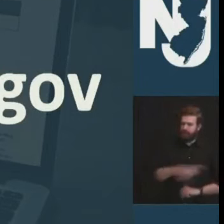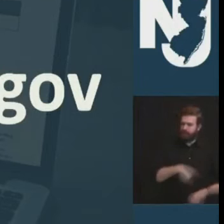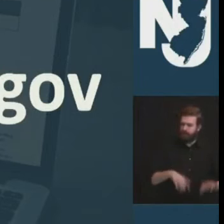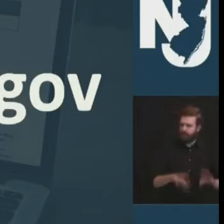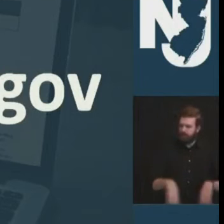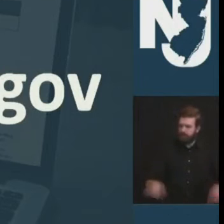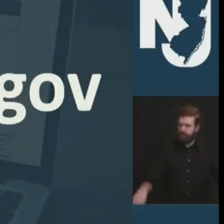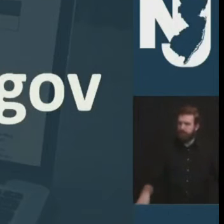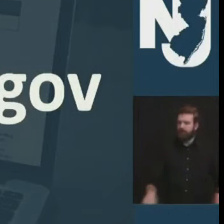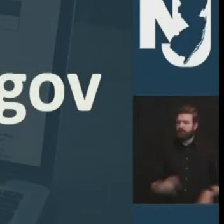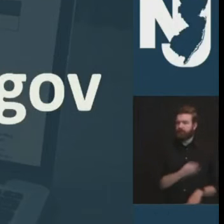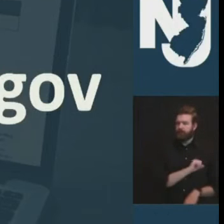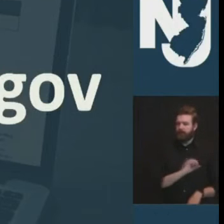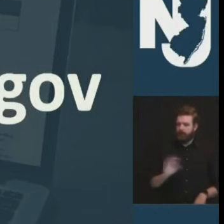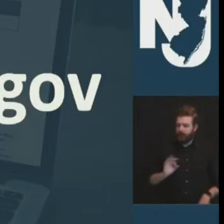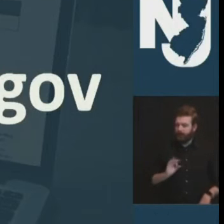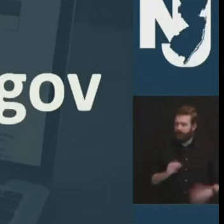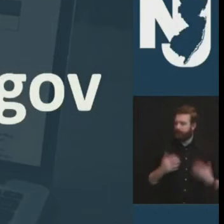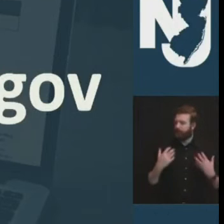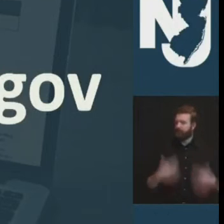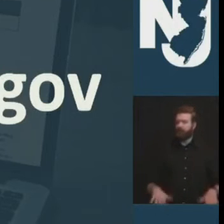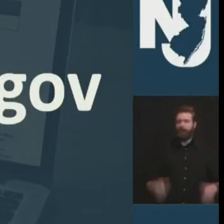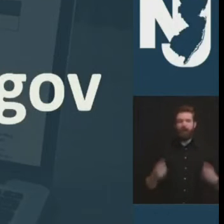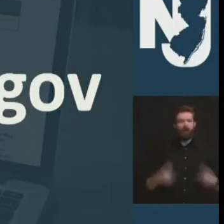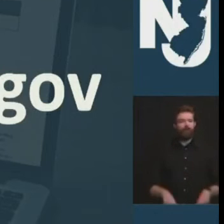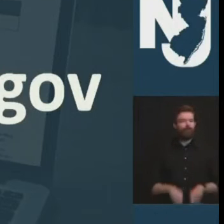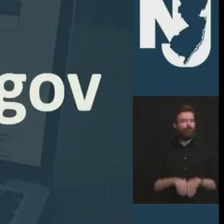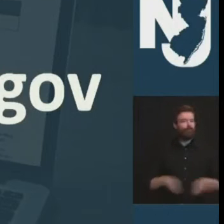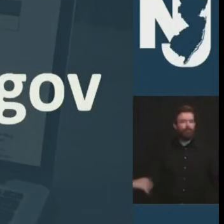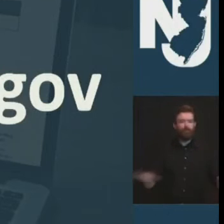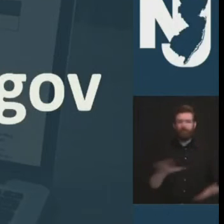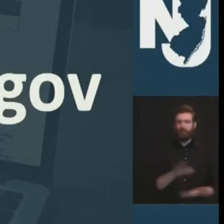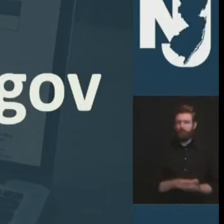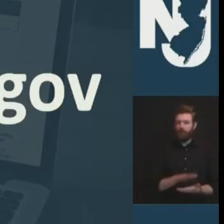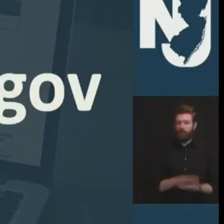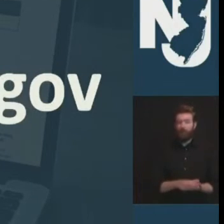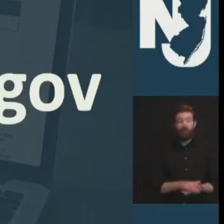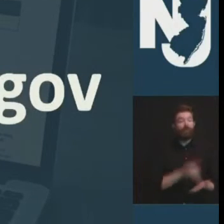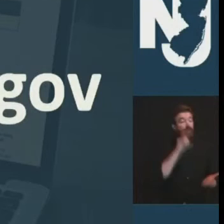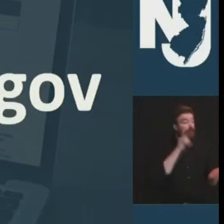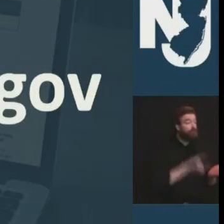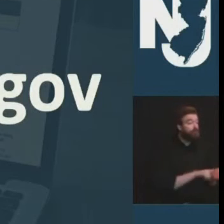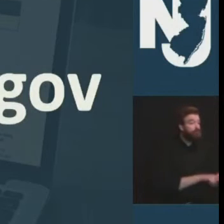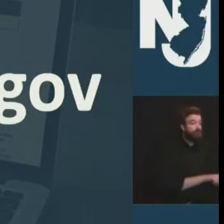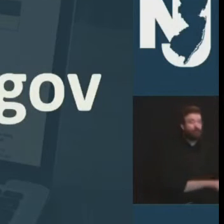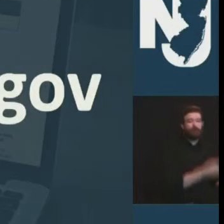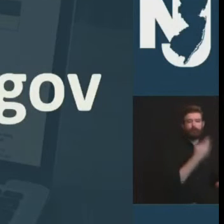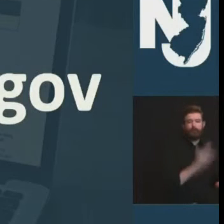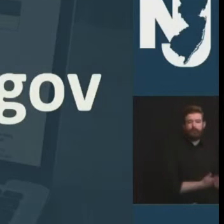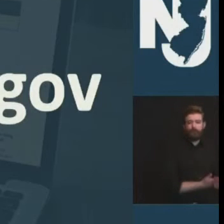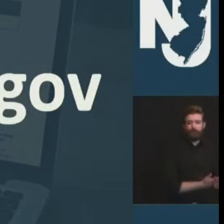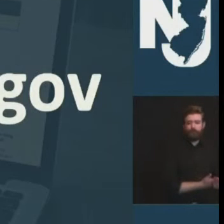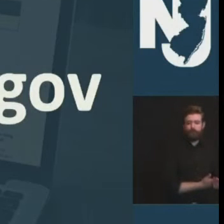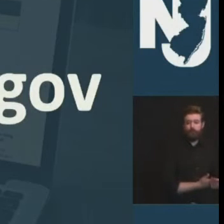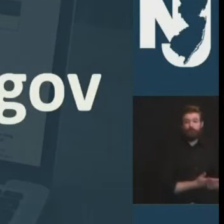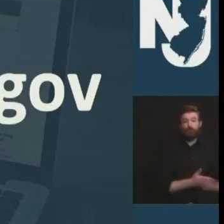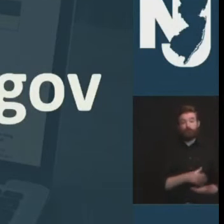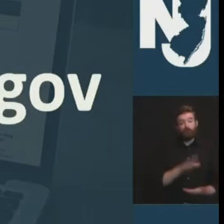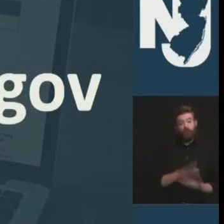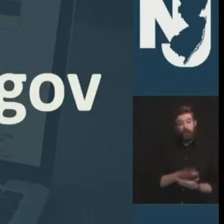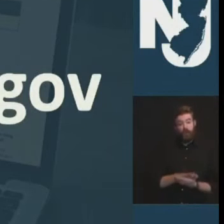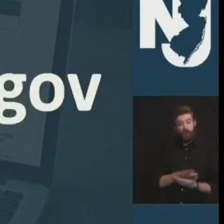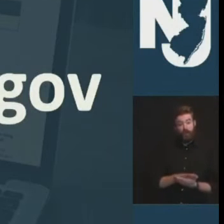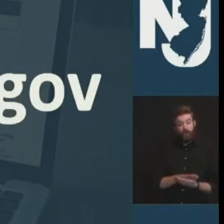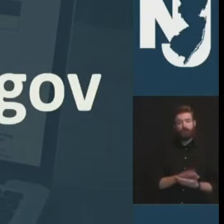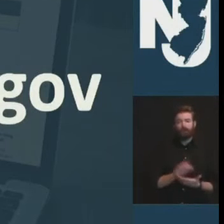research shows that the path we are on with regard to in-person instruction is the right one it is the safe one and we're also seeing the